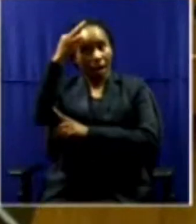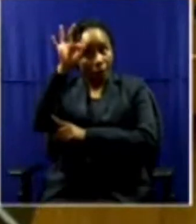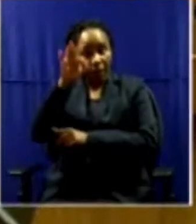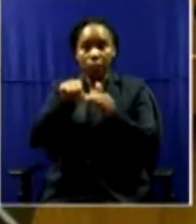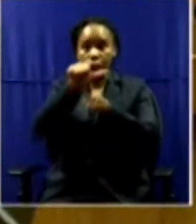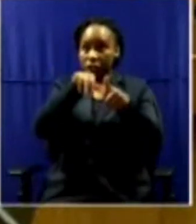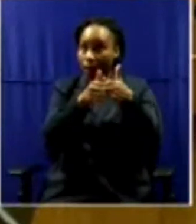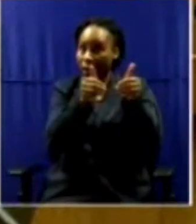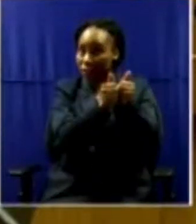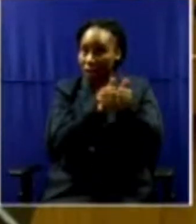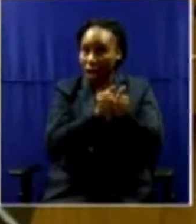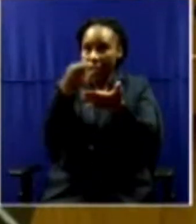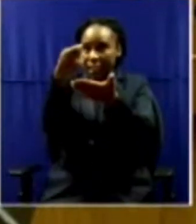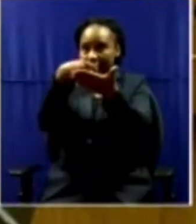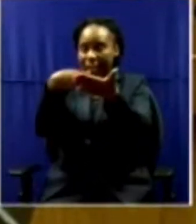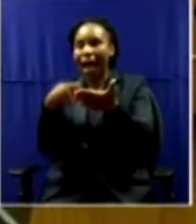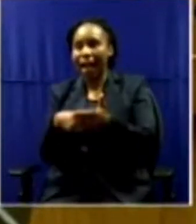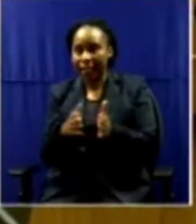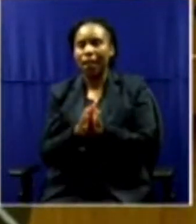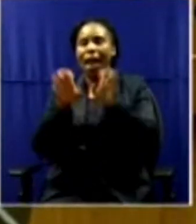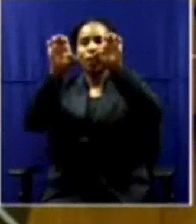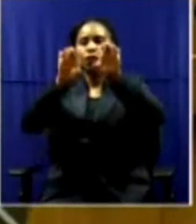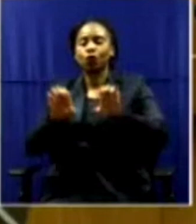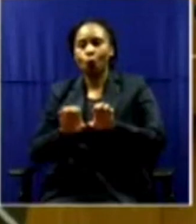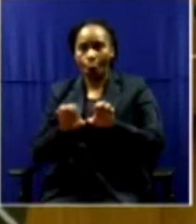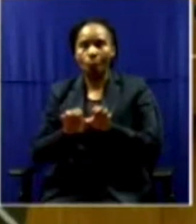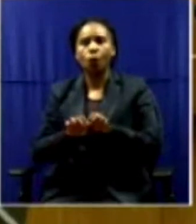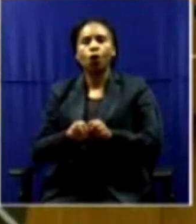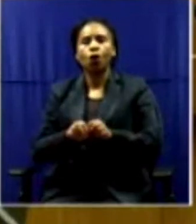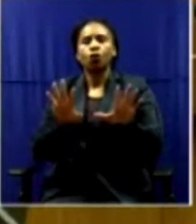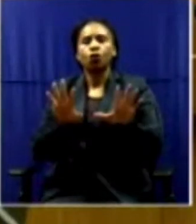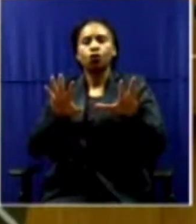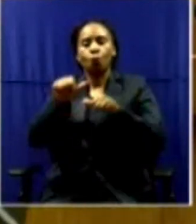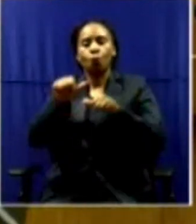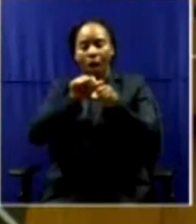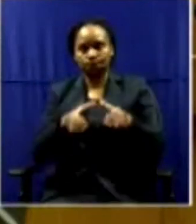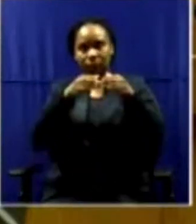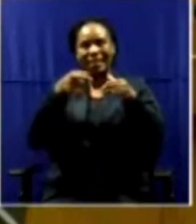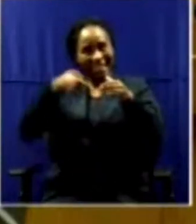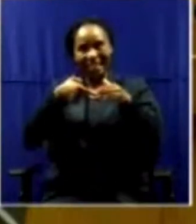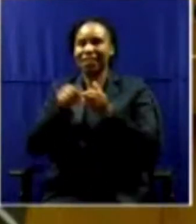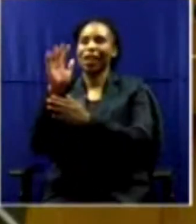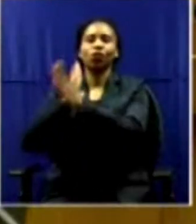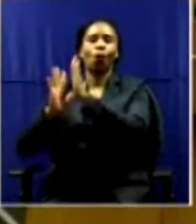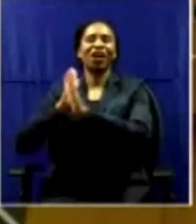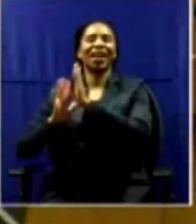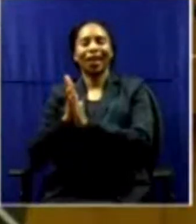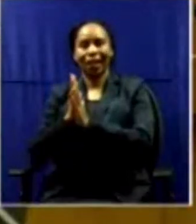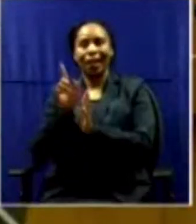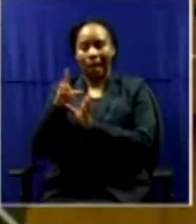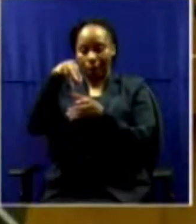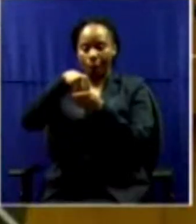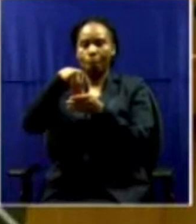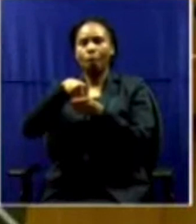the historic ESCOM Social Compact, which outlines the necessary actions we must take